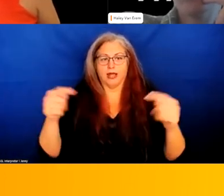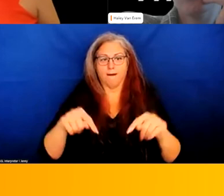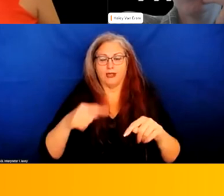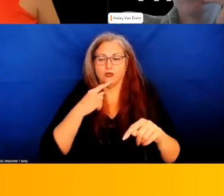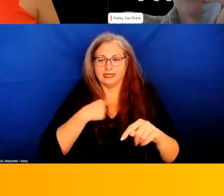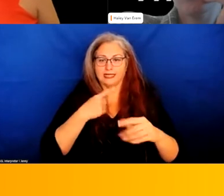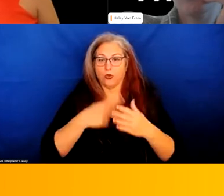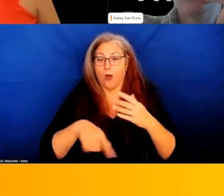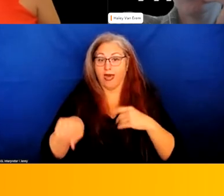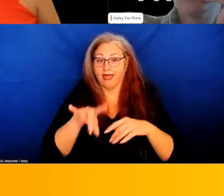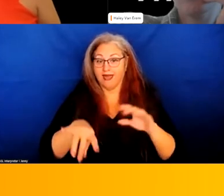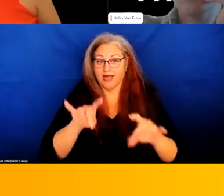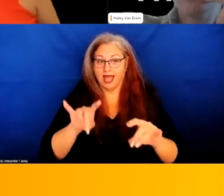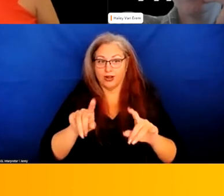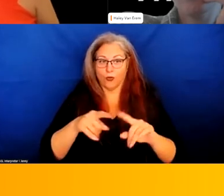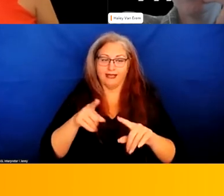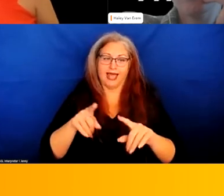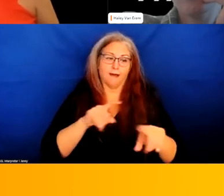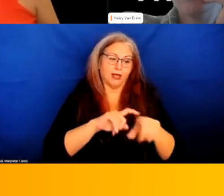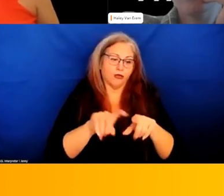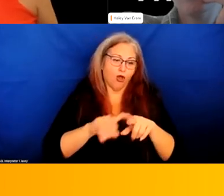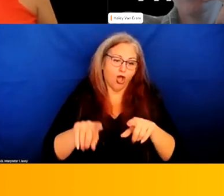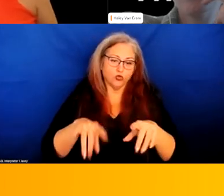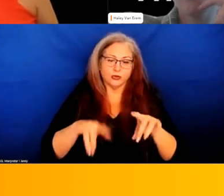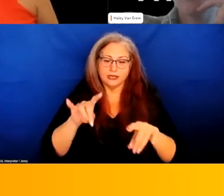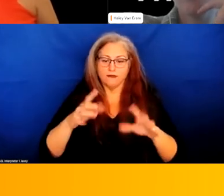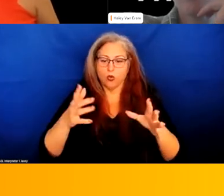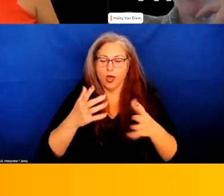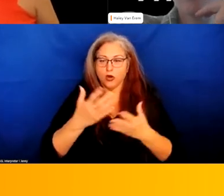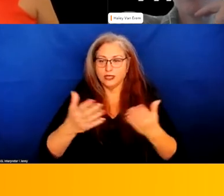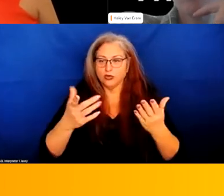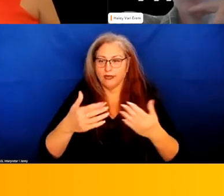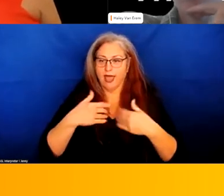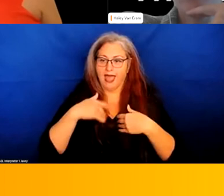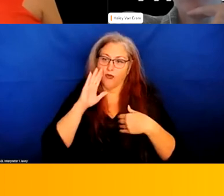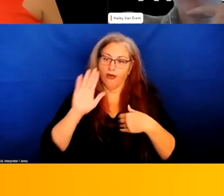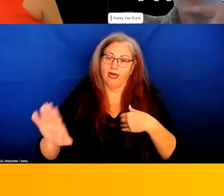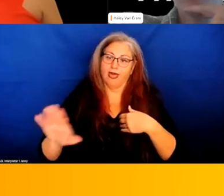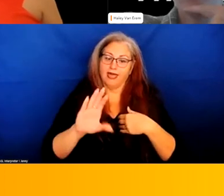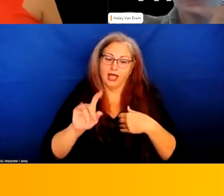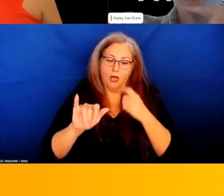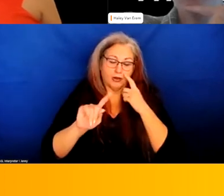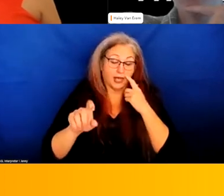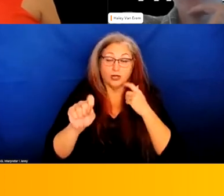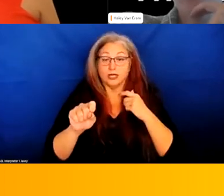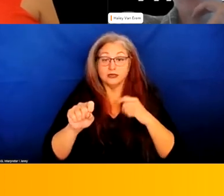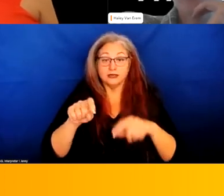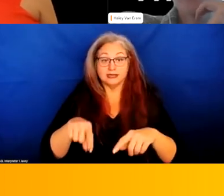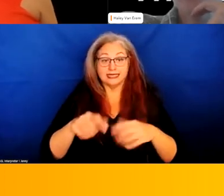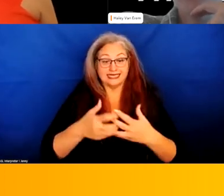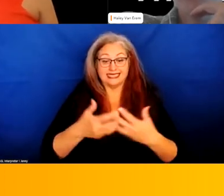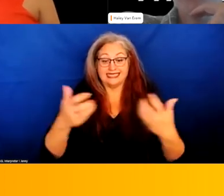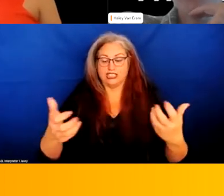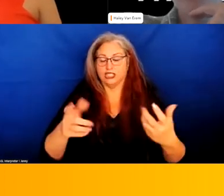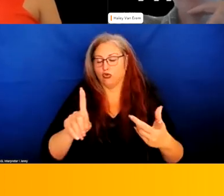us what they found out as they made calls to discover what resources they have in their county but but yes these distinctions are key